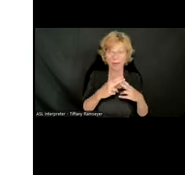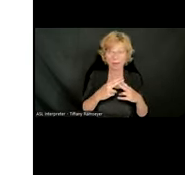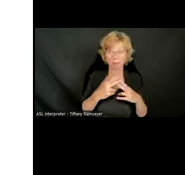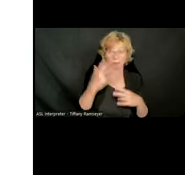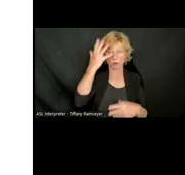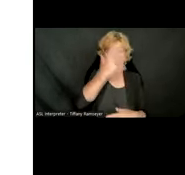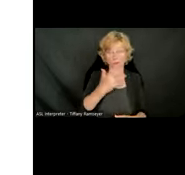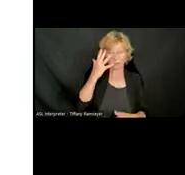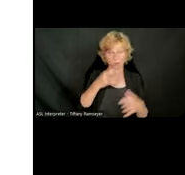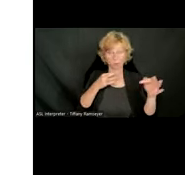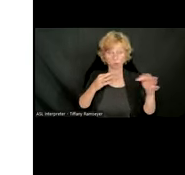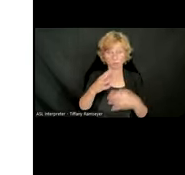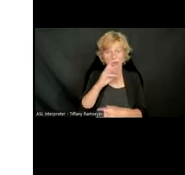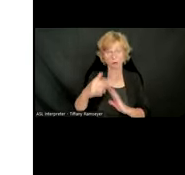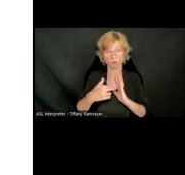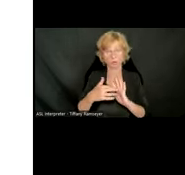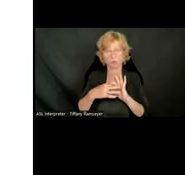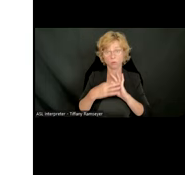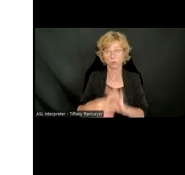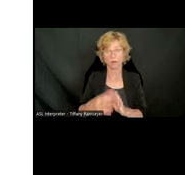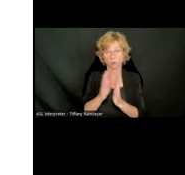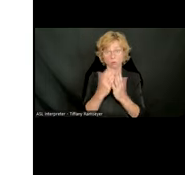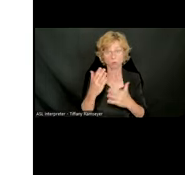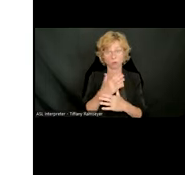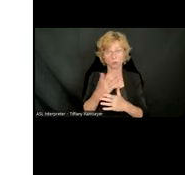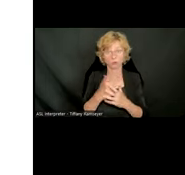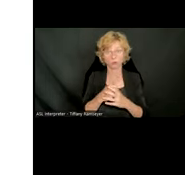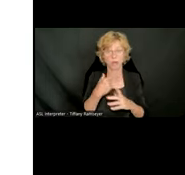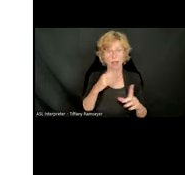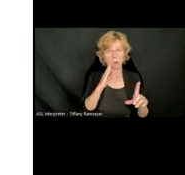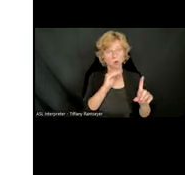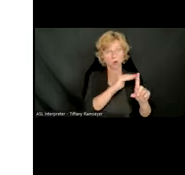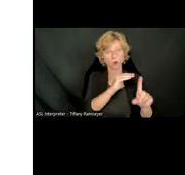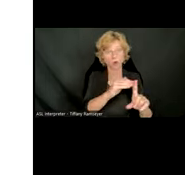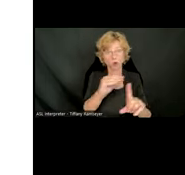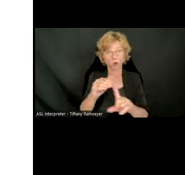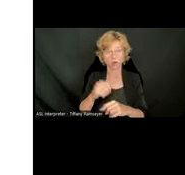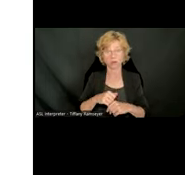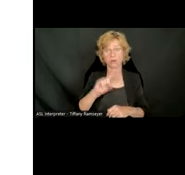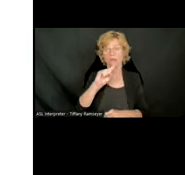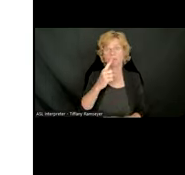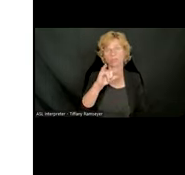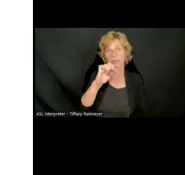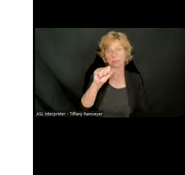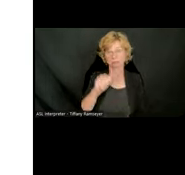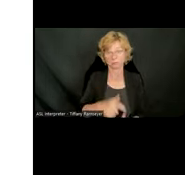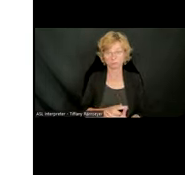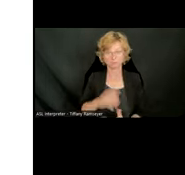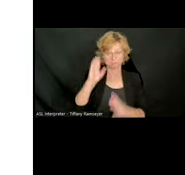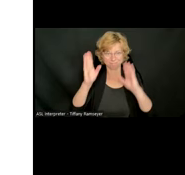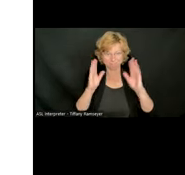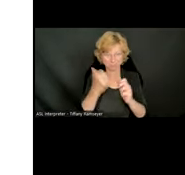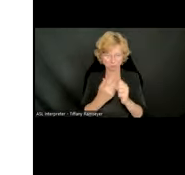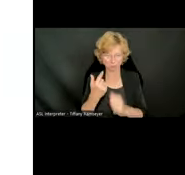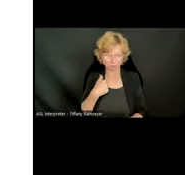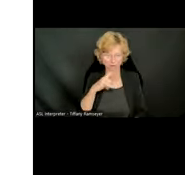and your role as it relates to Bookshare. I can call on people one by one. So first up is Lisa. Hi, everyone. I'm